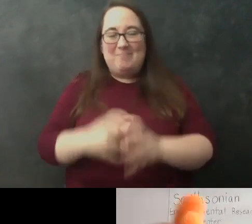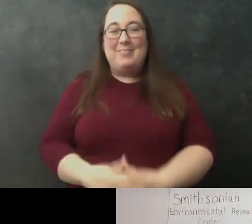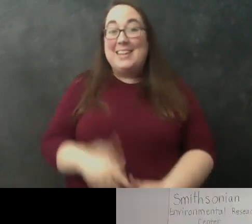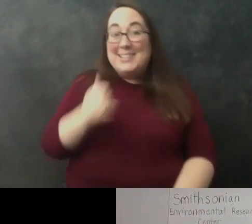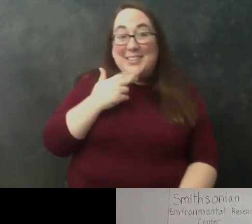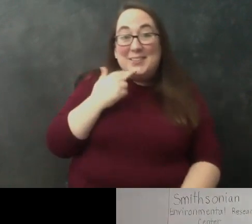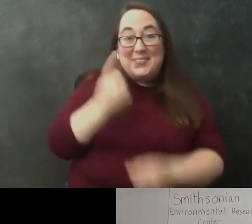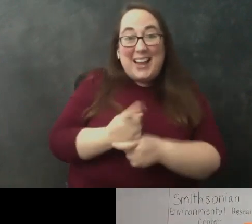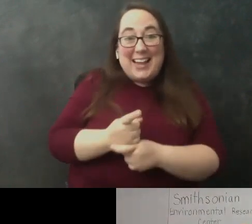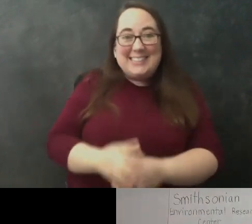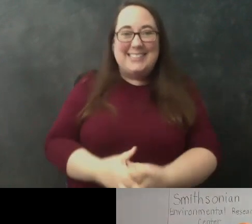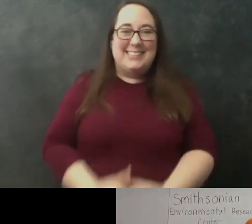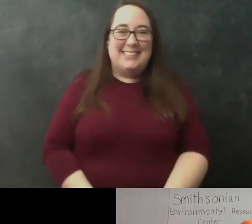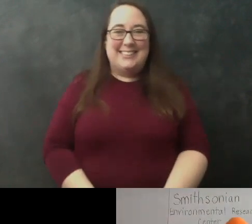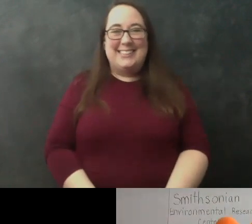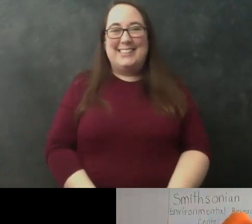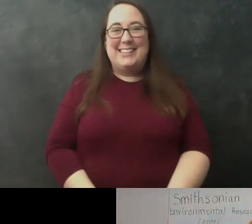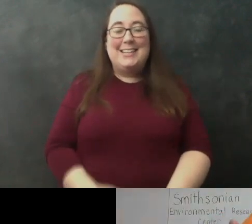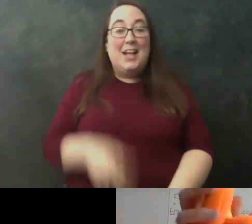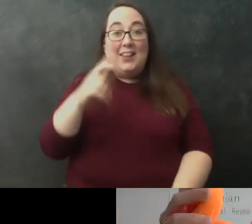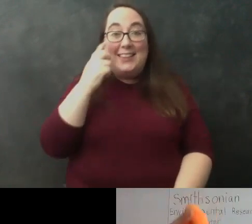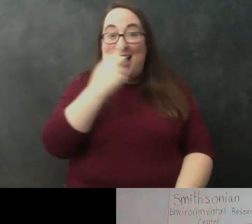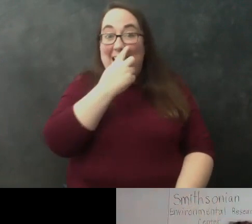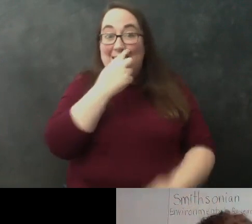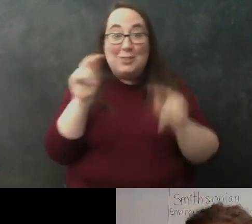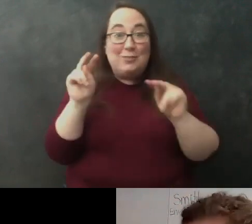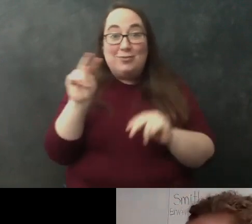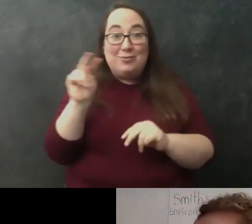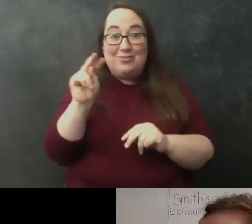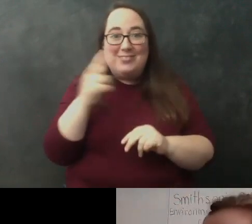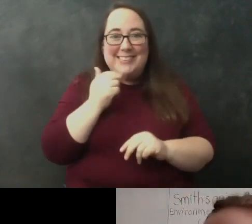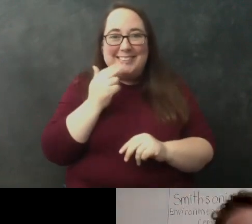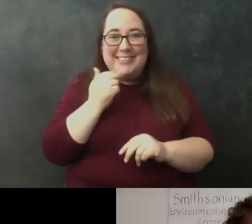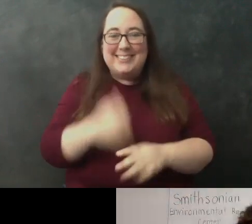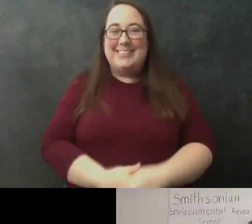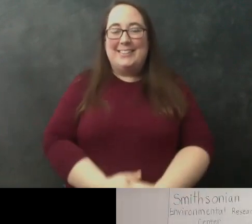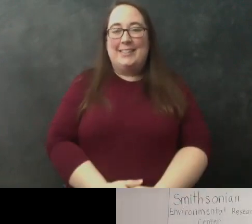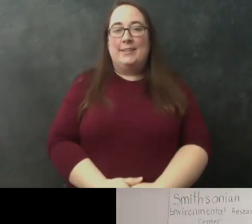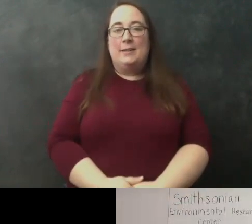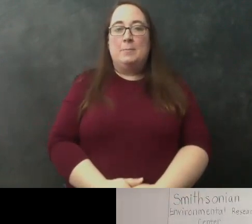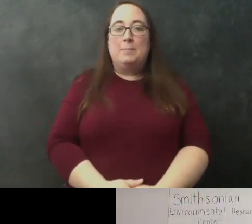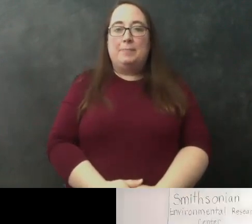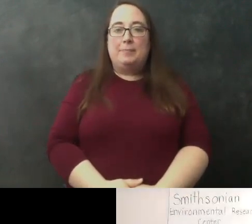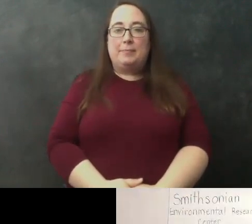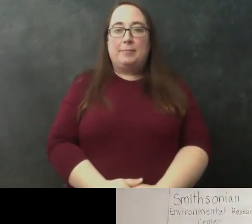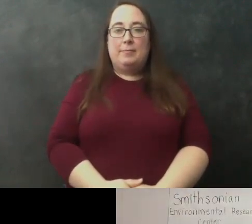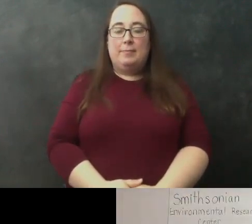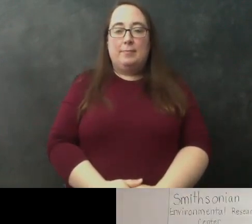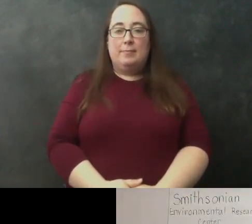right look at the eyes okay and then last